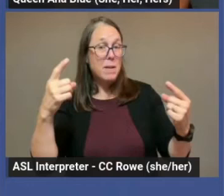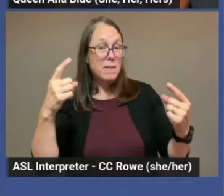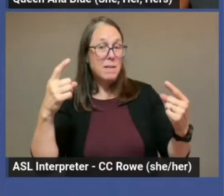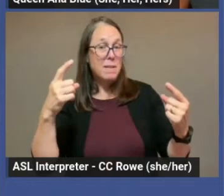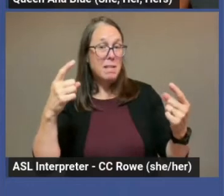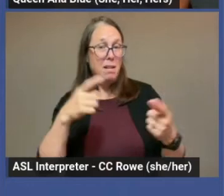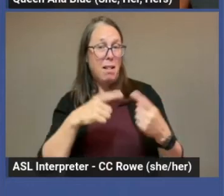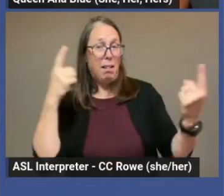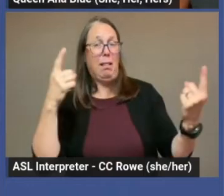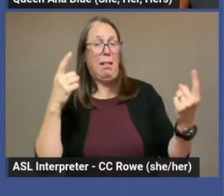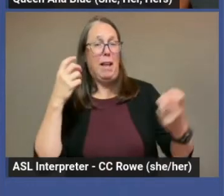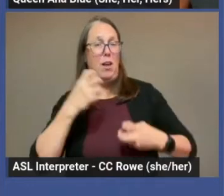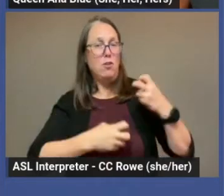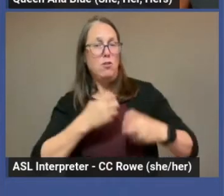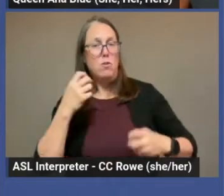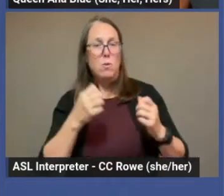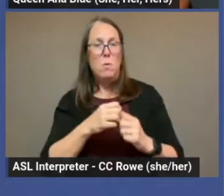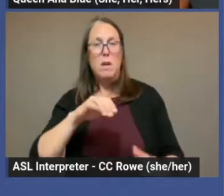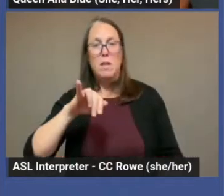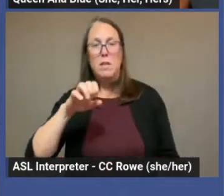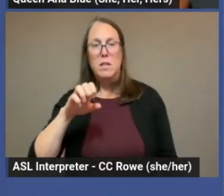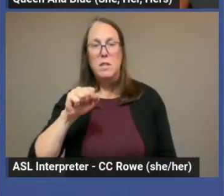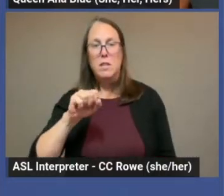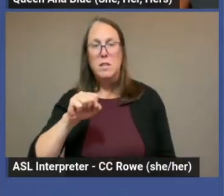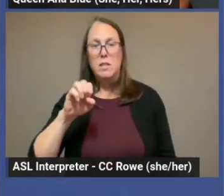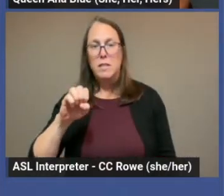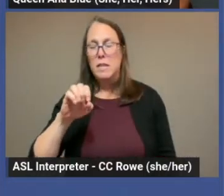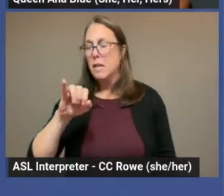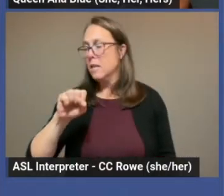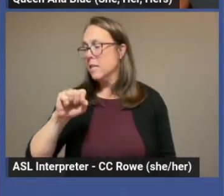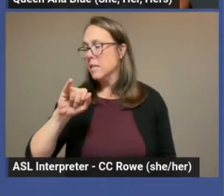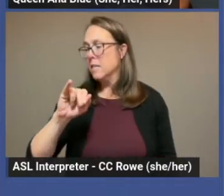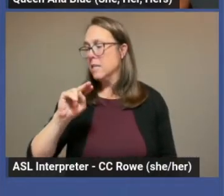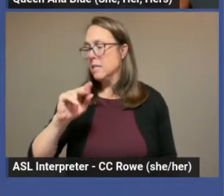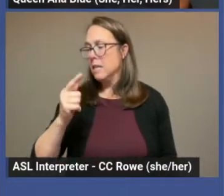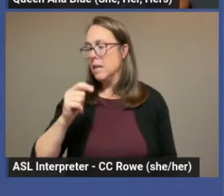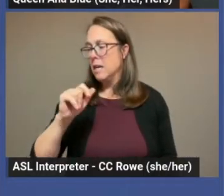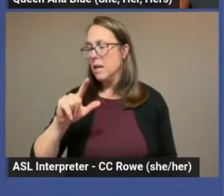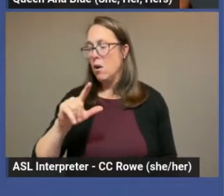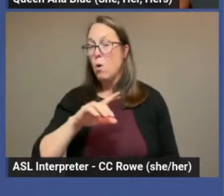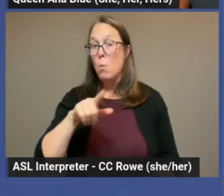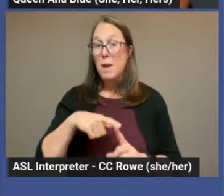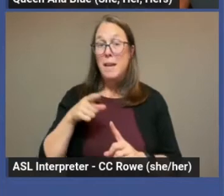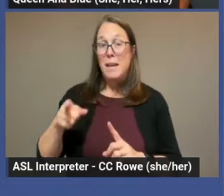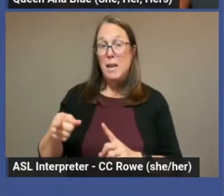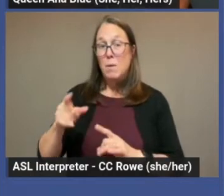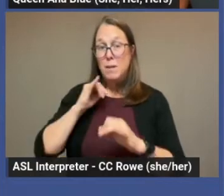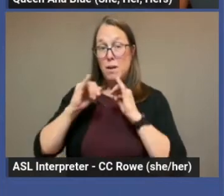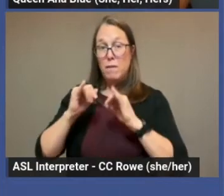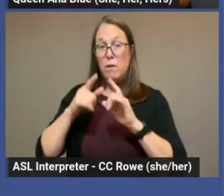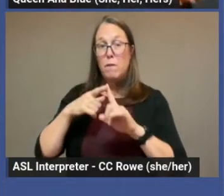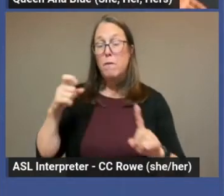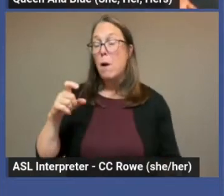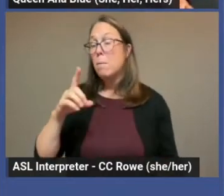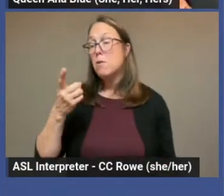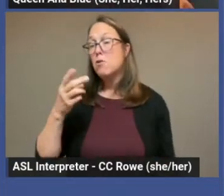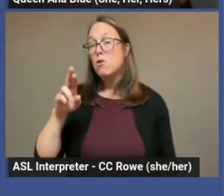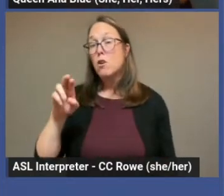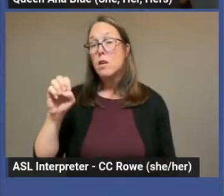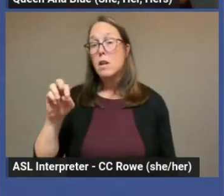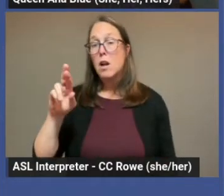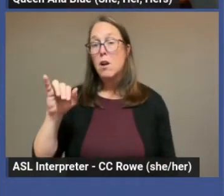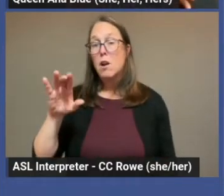with Jesse Single when he was being interviewed by Dr. Anderson. And Jesse